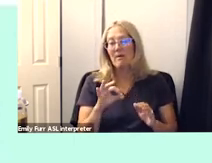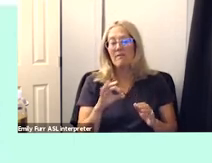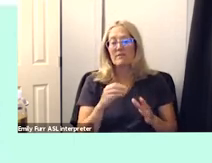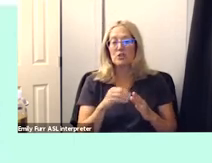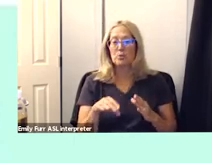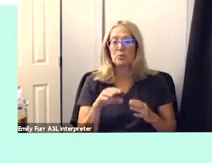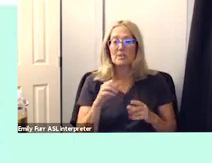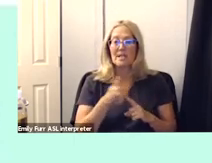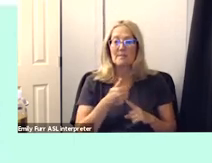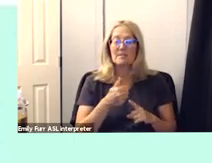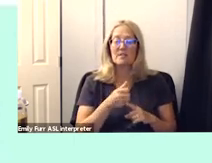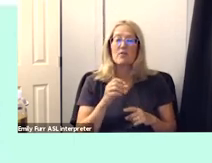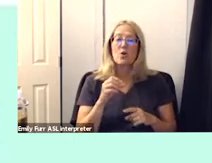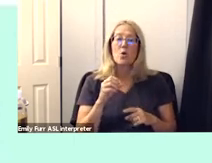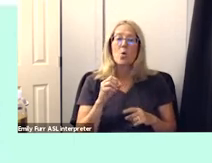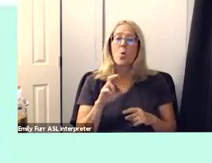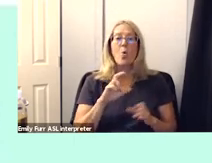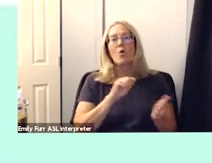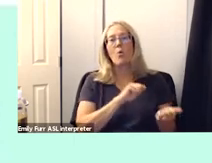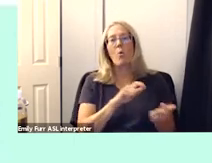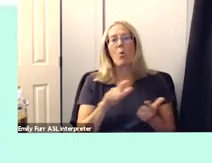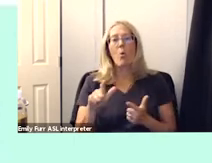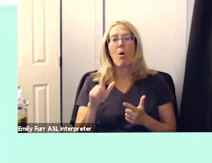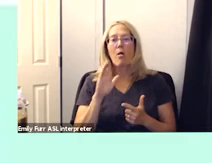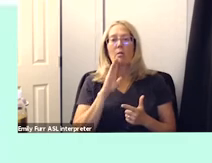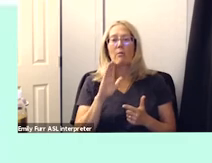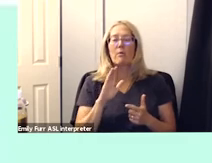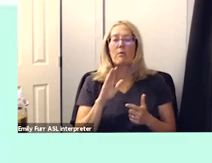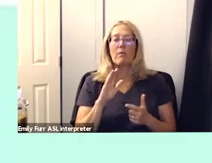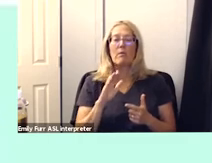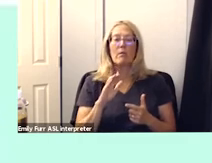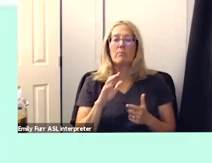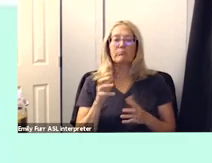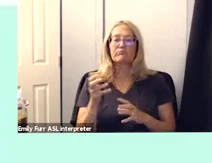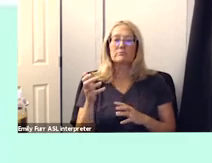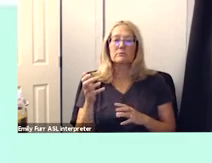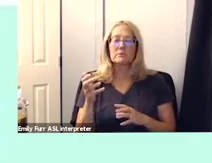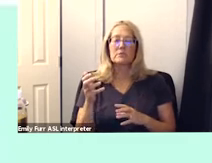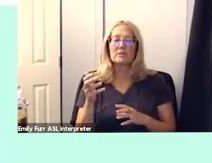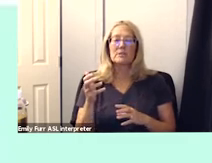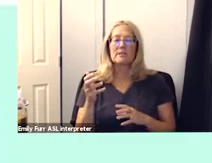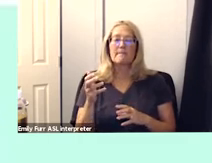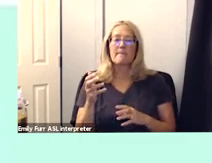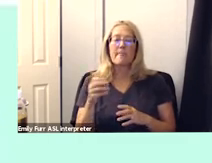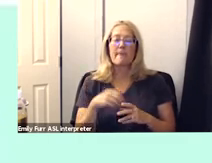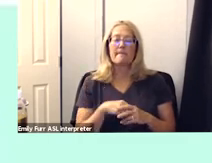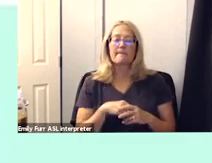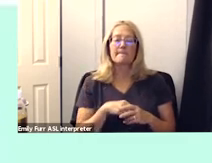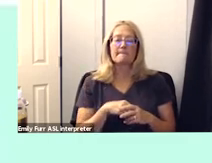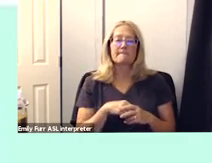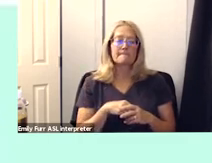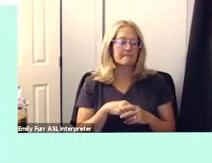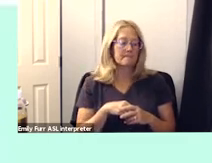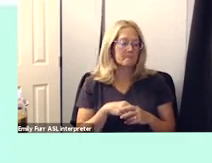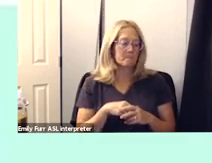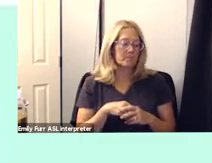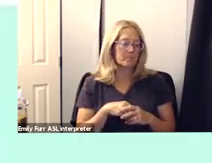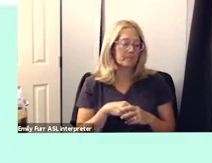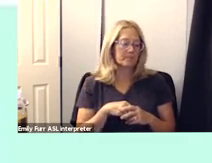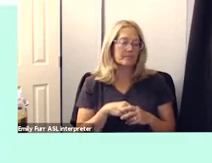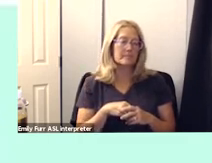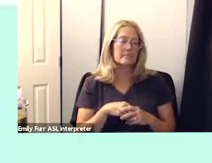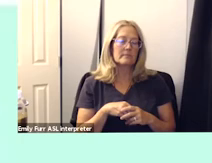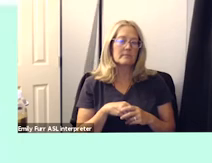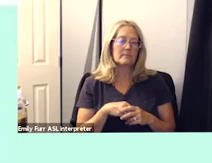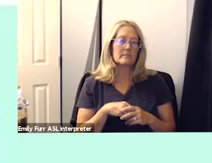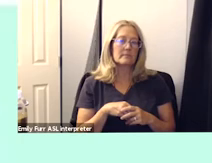otherwise all students will be doing it and it will be chaos chaos and mayhem um and this